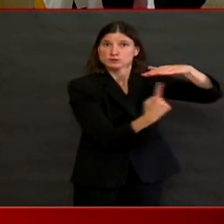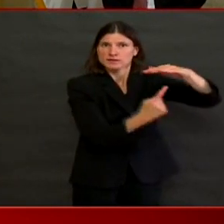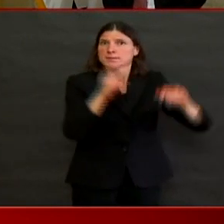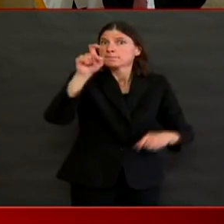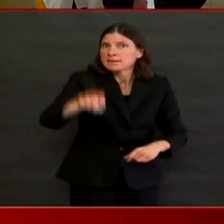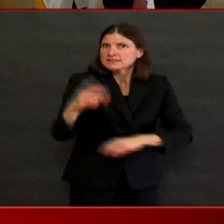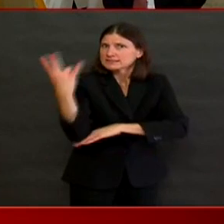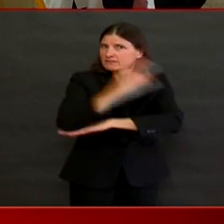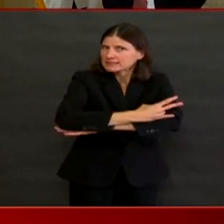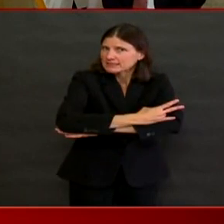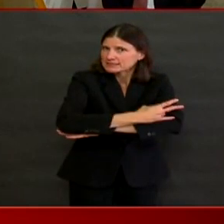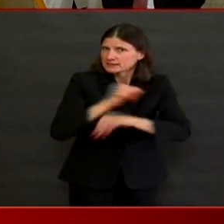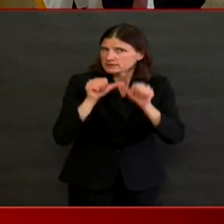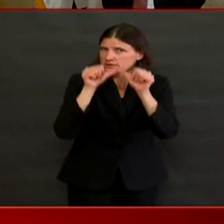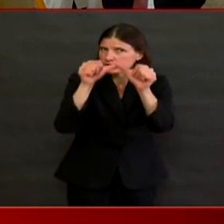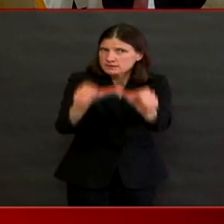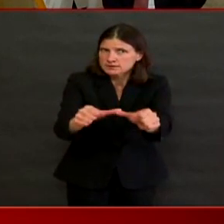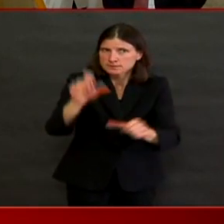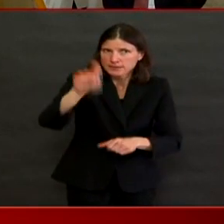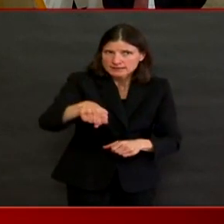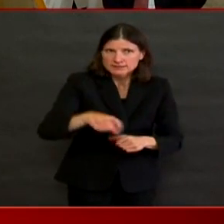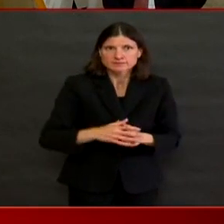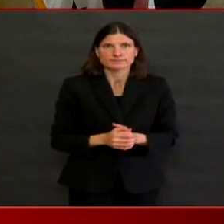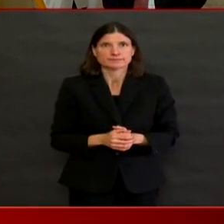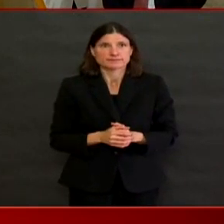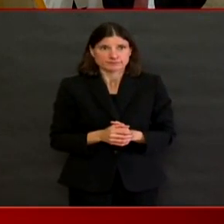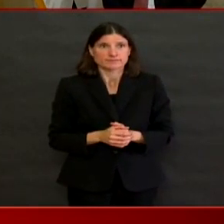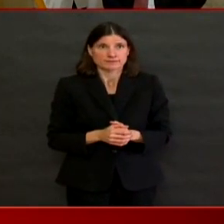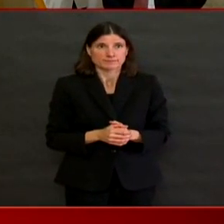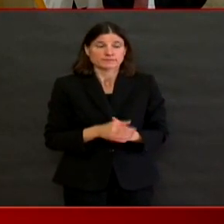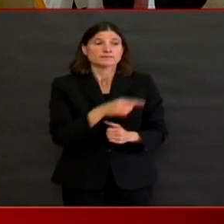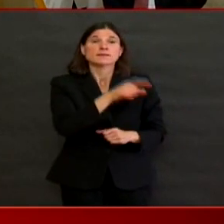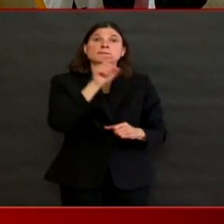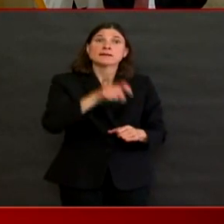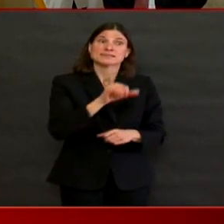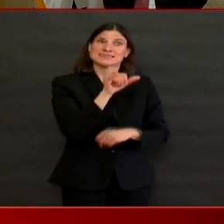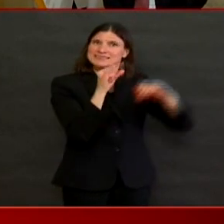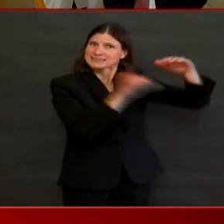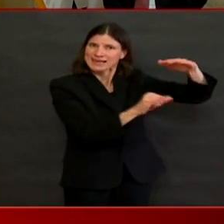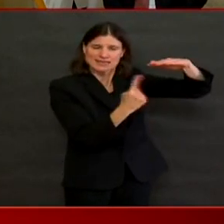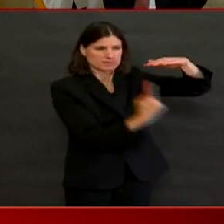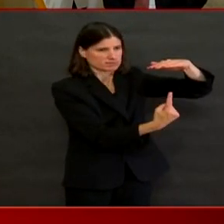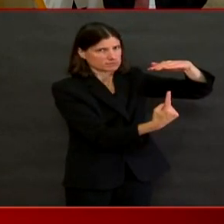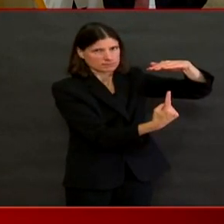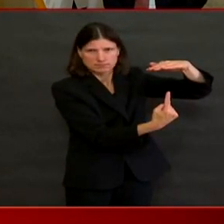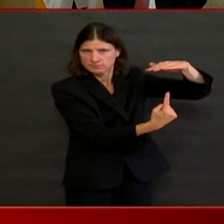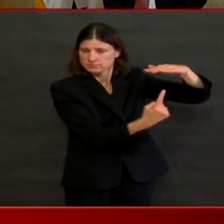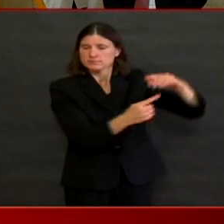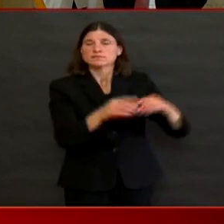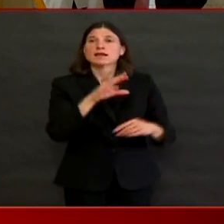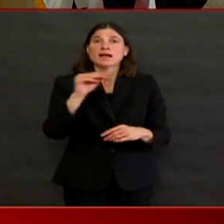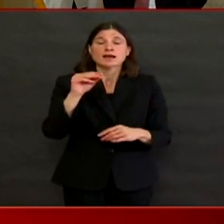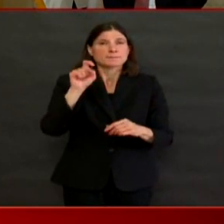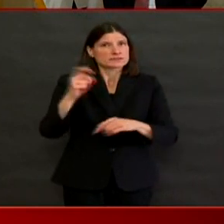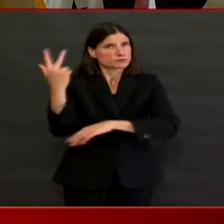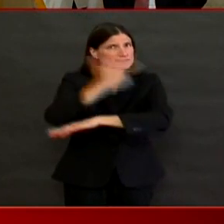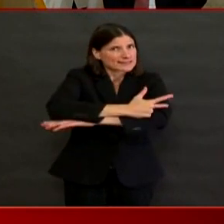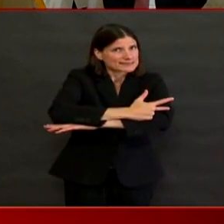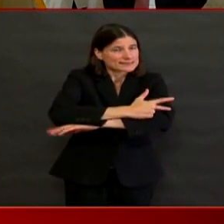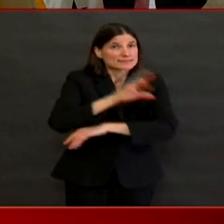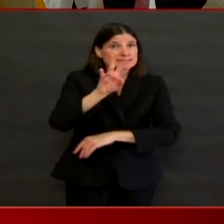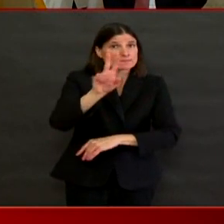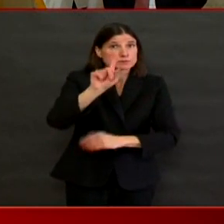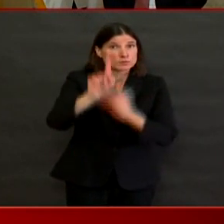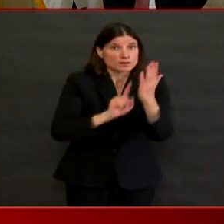three days during a time which you're not taking any fever-reducing medication, and all of your